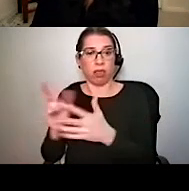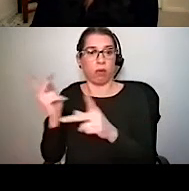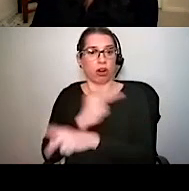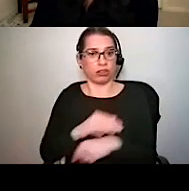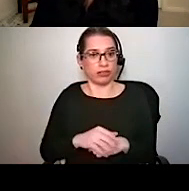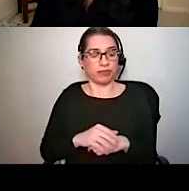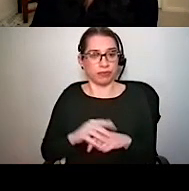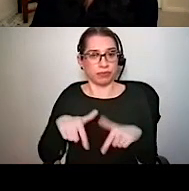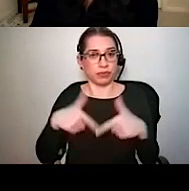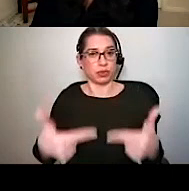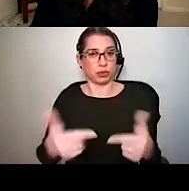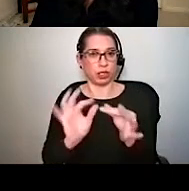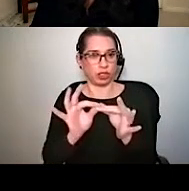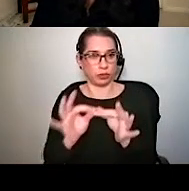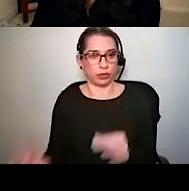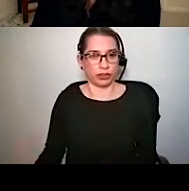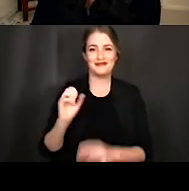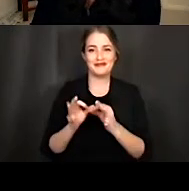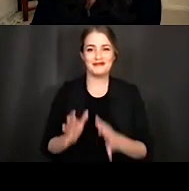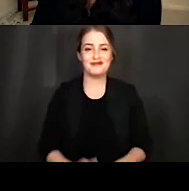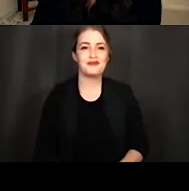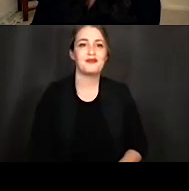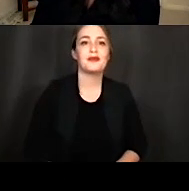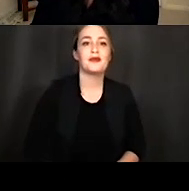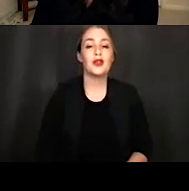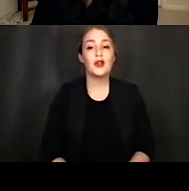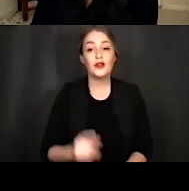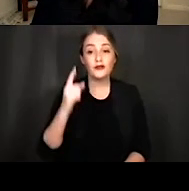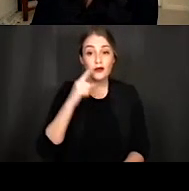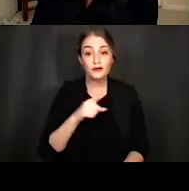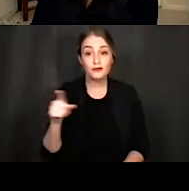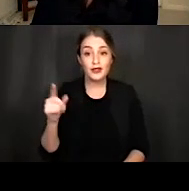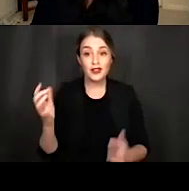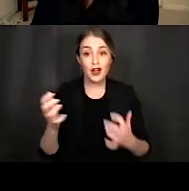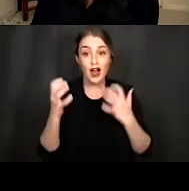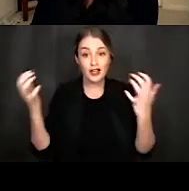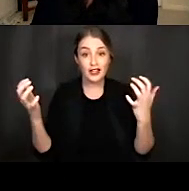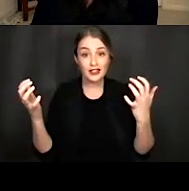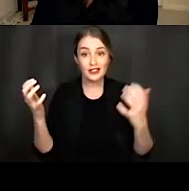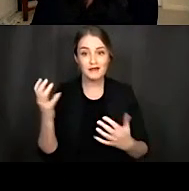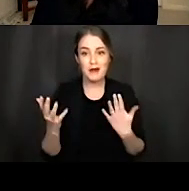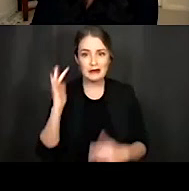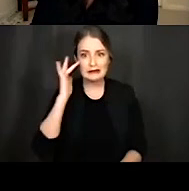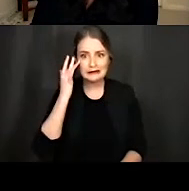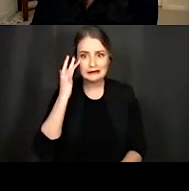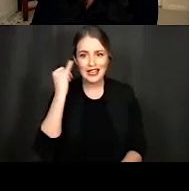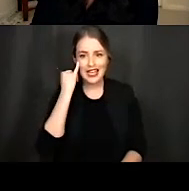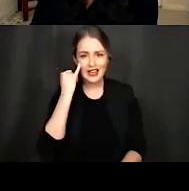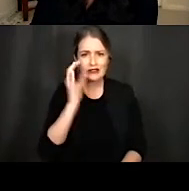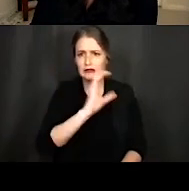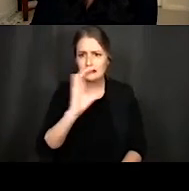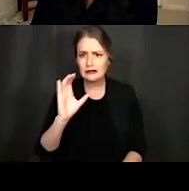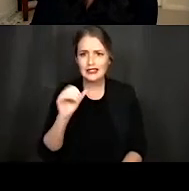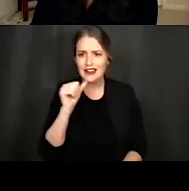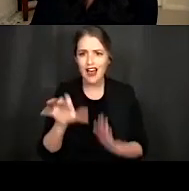And so for you completionists there in the audience who would be agitated if they didn't find Wally before we